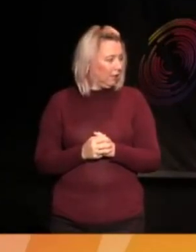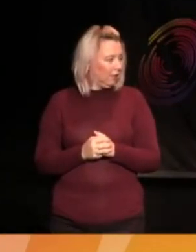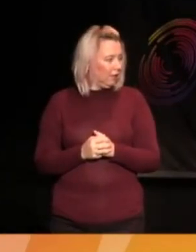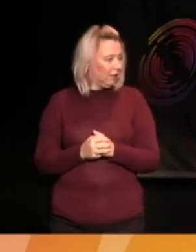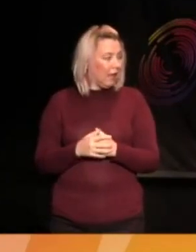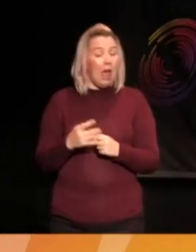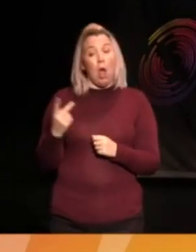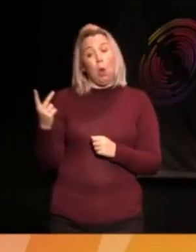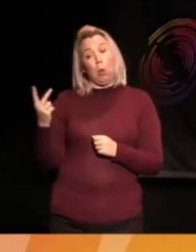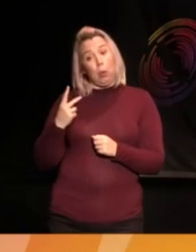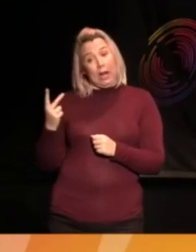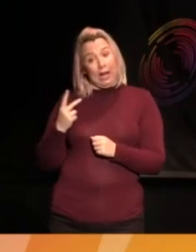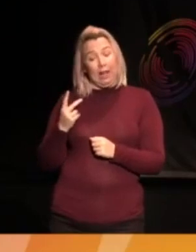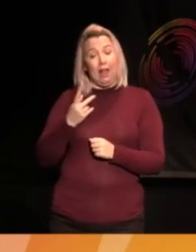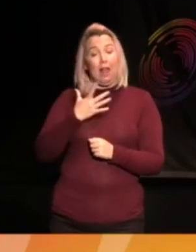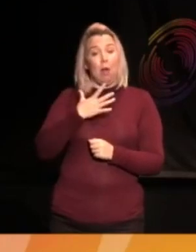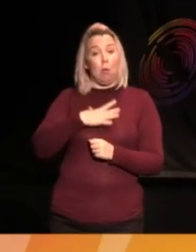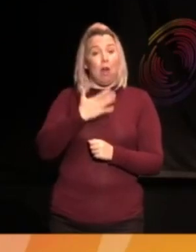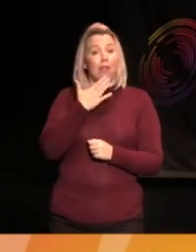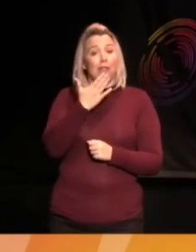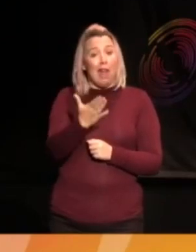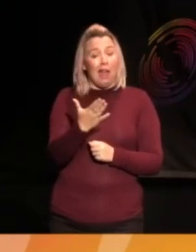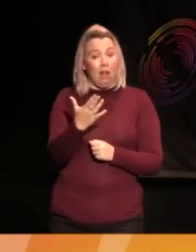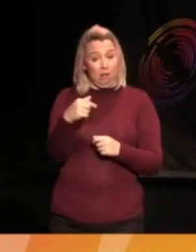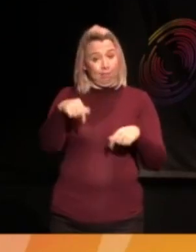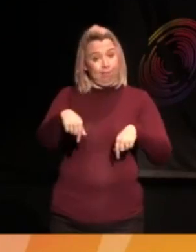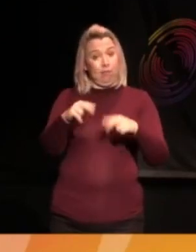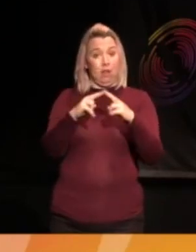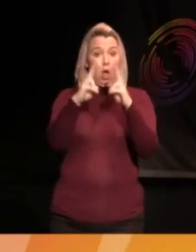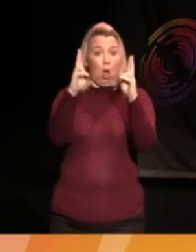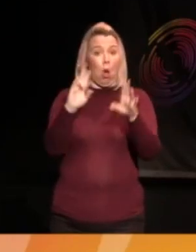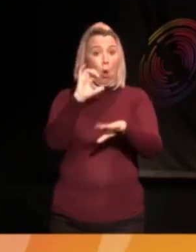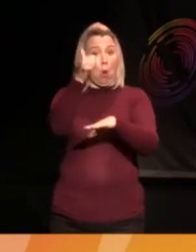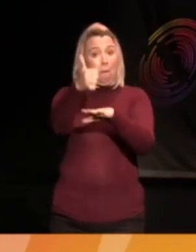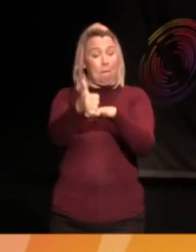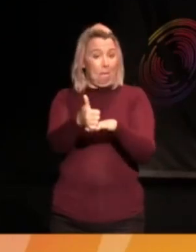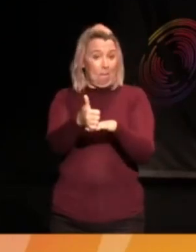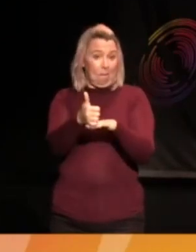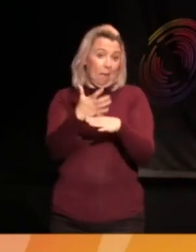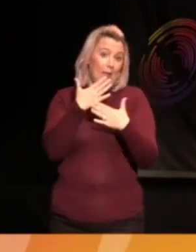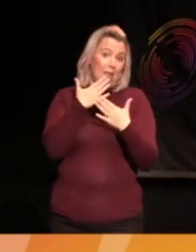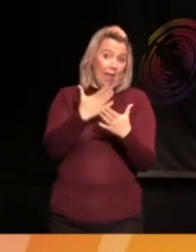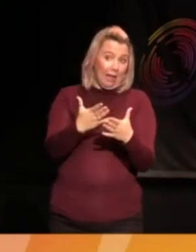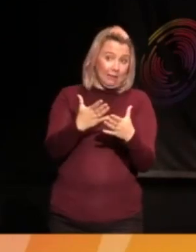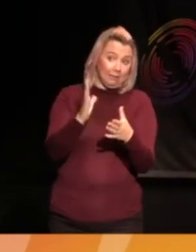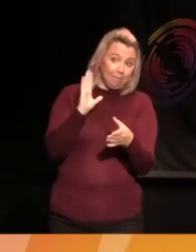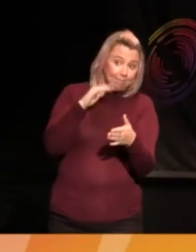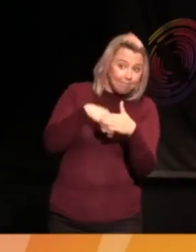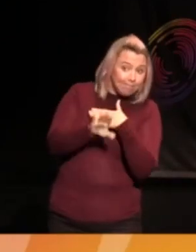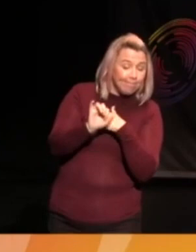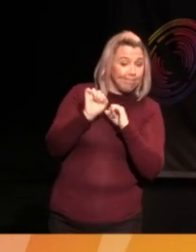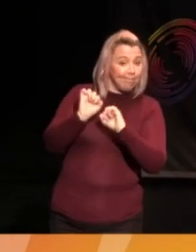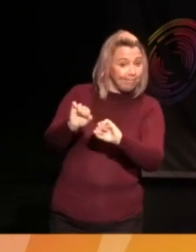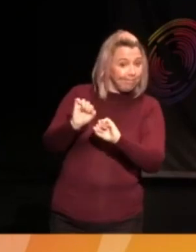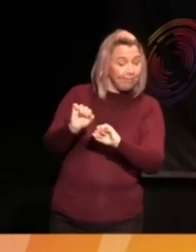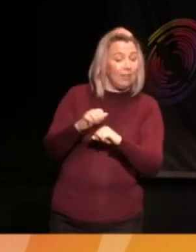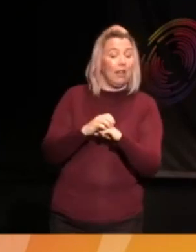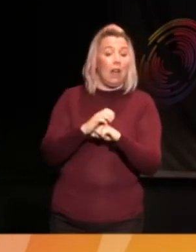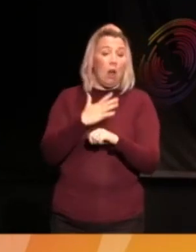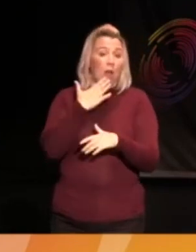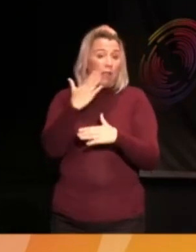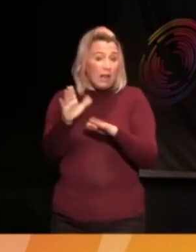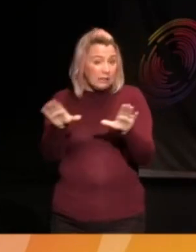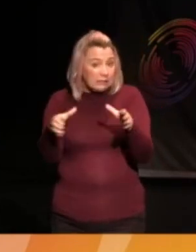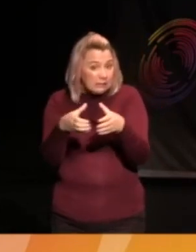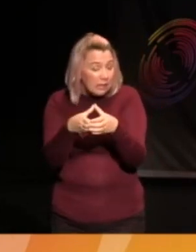We would like to thank Home for having us, and we would like to thank all the teams.